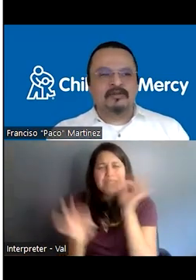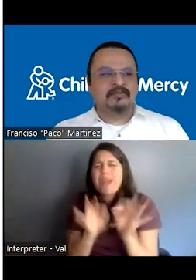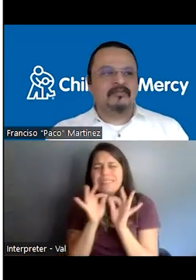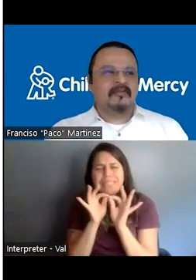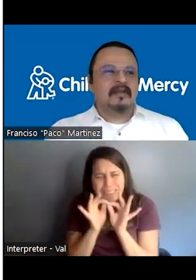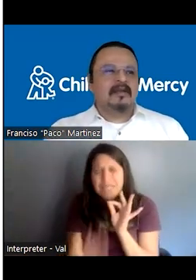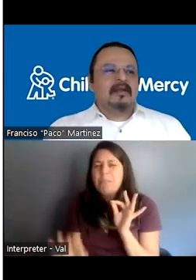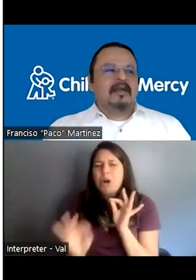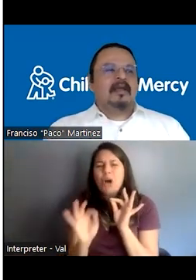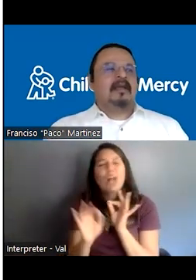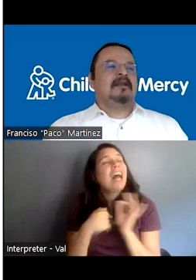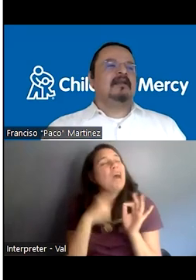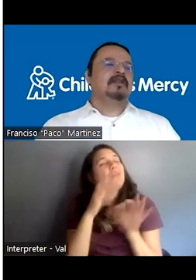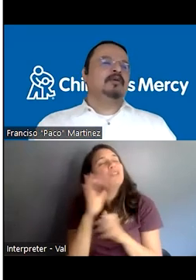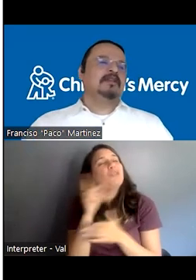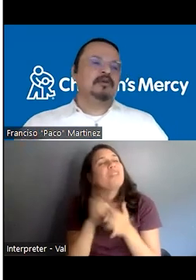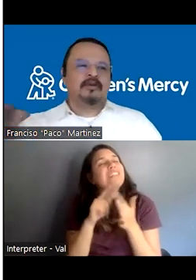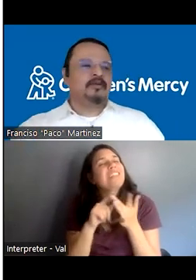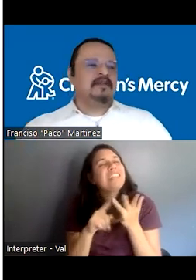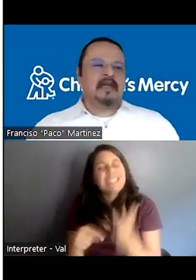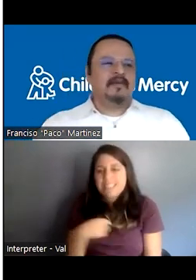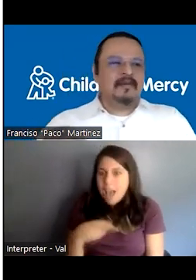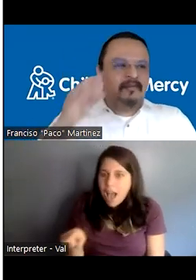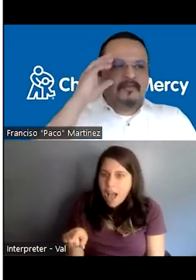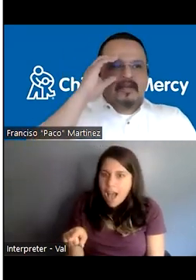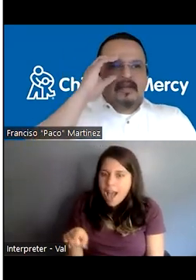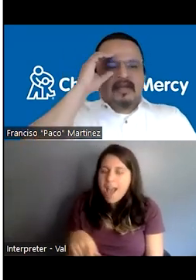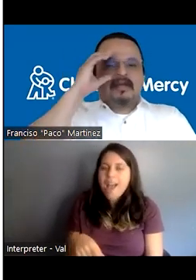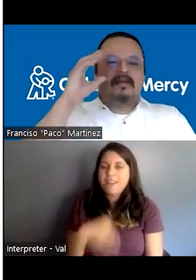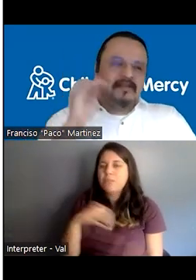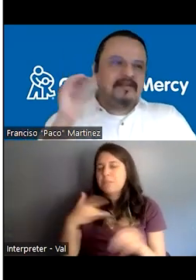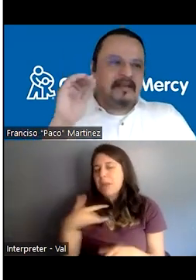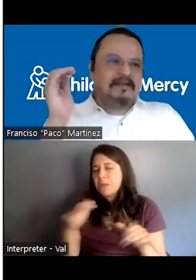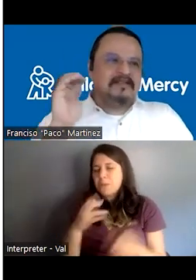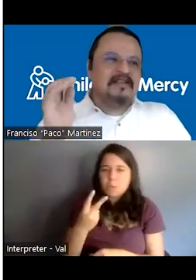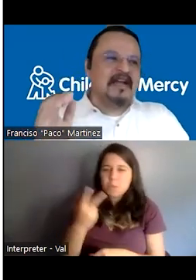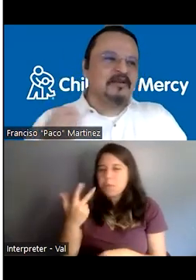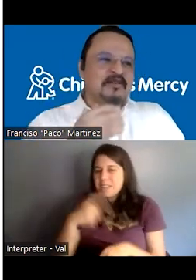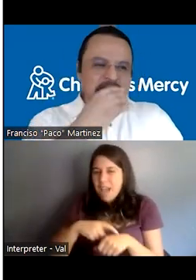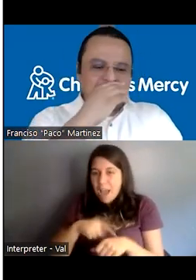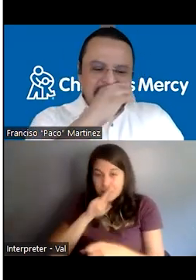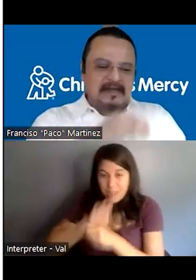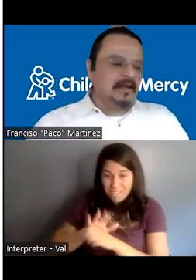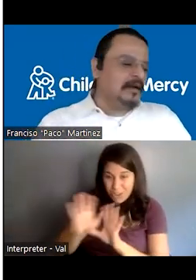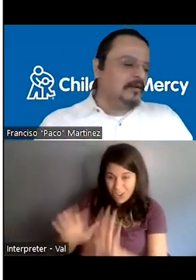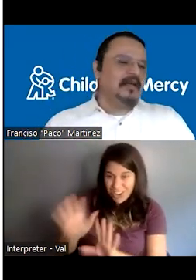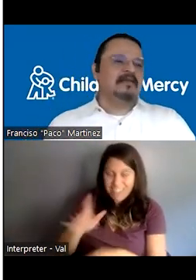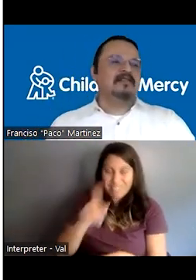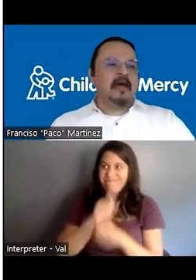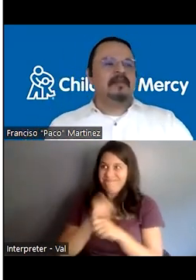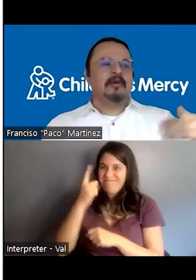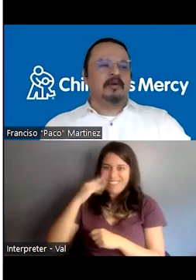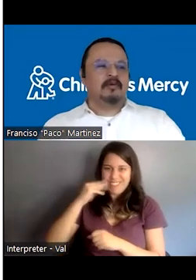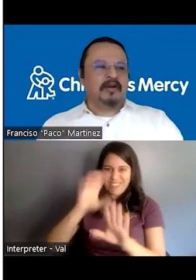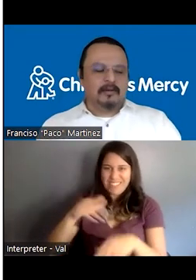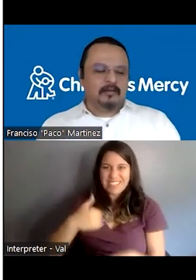going to do. And we do it two or three times. And this is a, this is an actual experience. Uh, we have